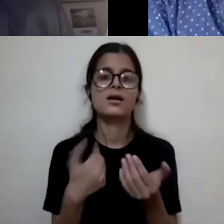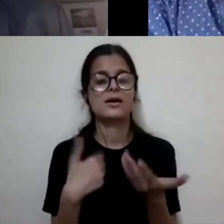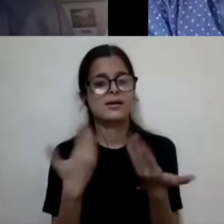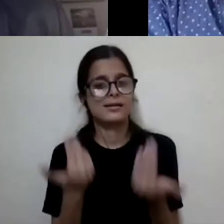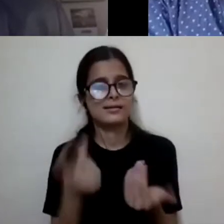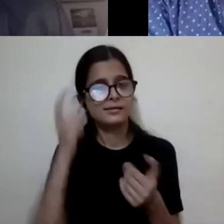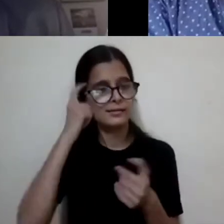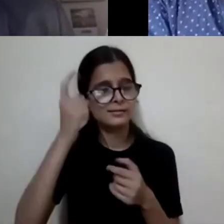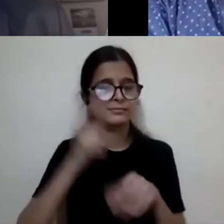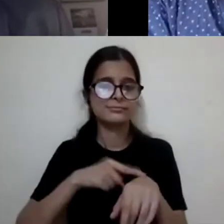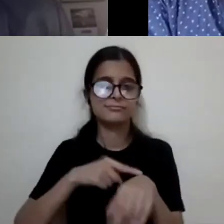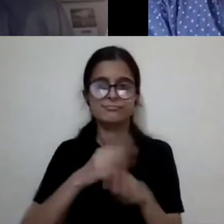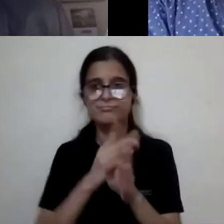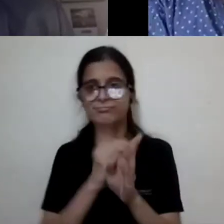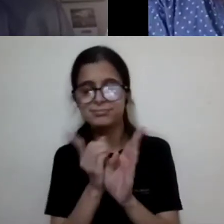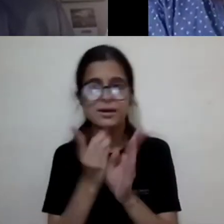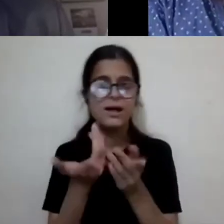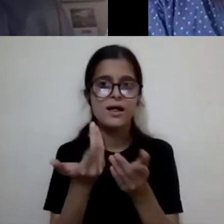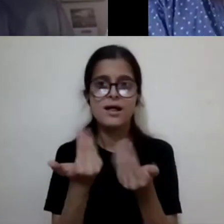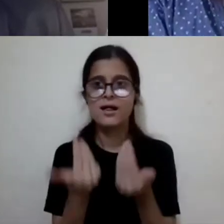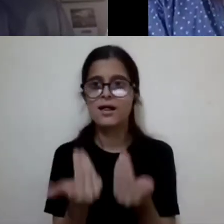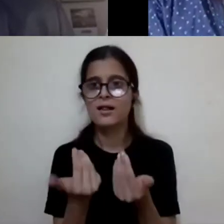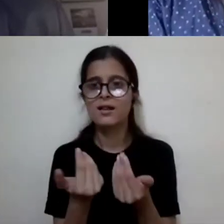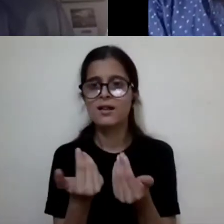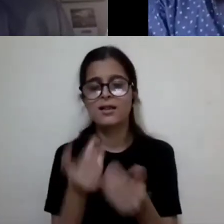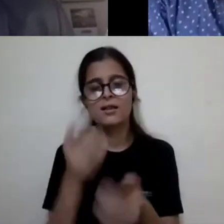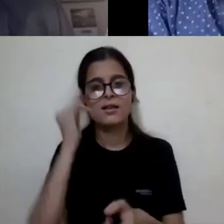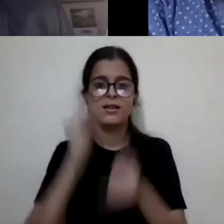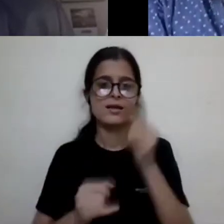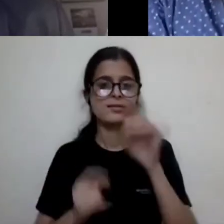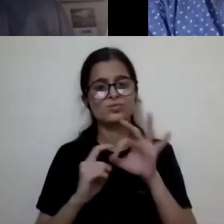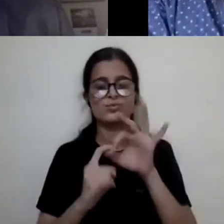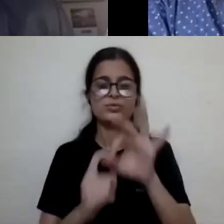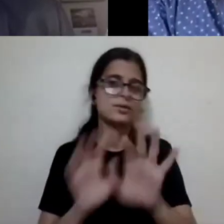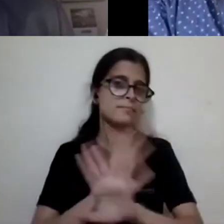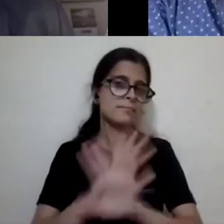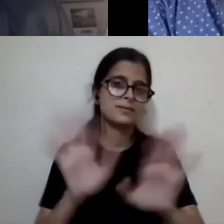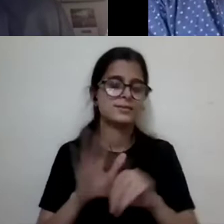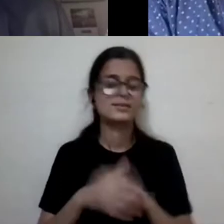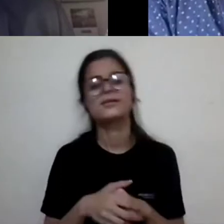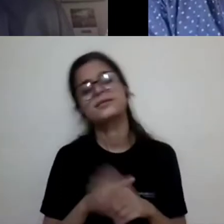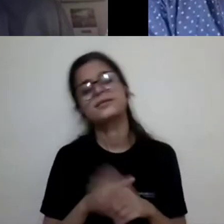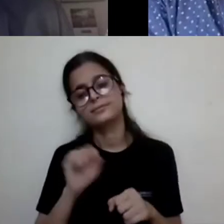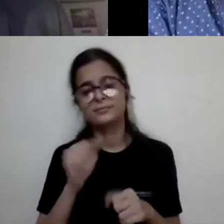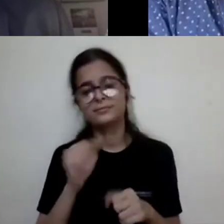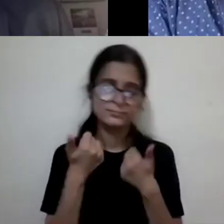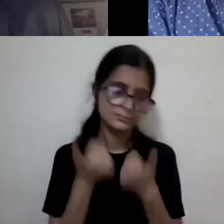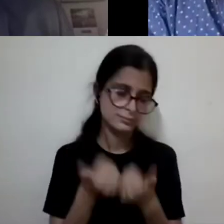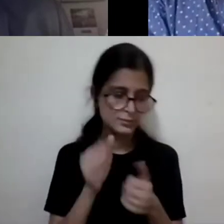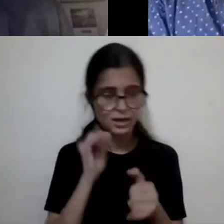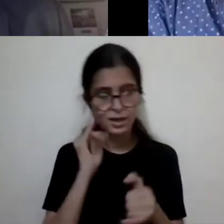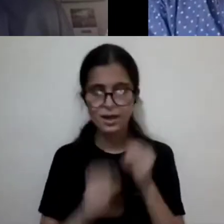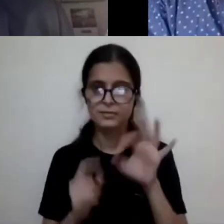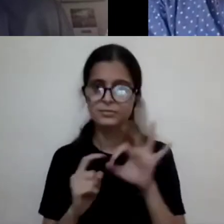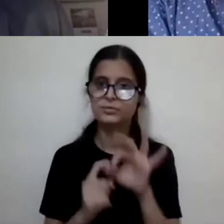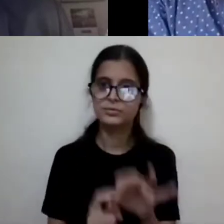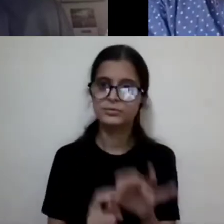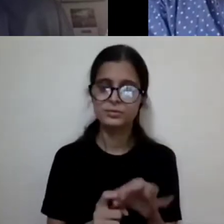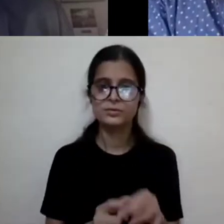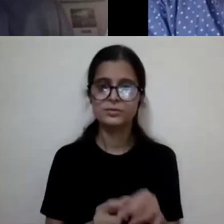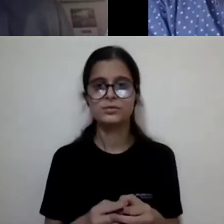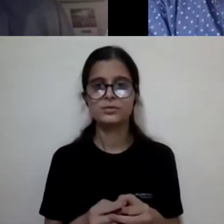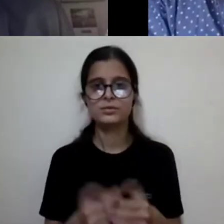short question. Ah, Ritwik, last question, please. Ah, last question. One last short question that Chivangi has put up. The pandemic has